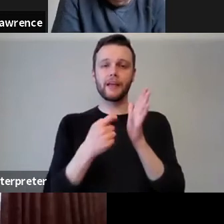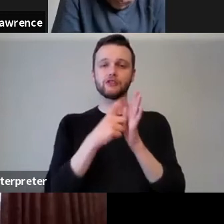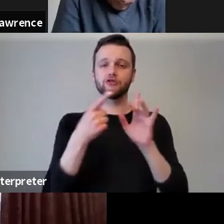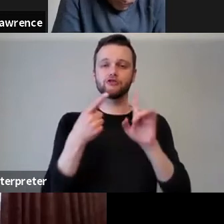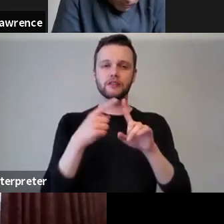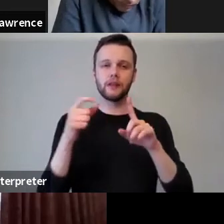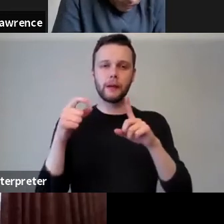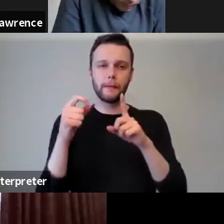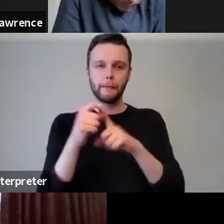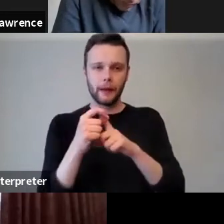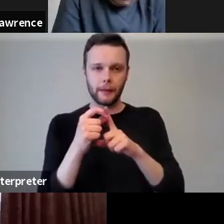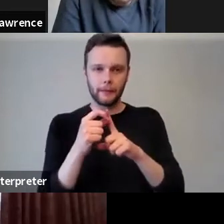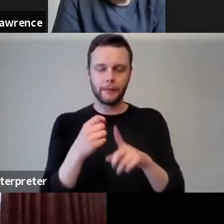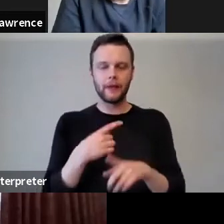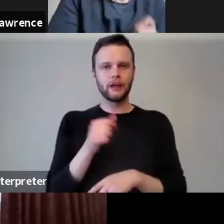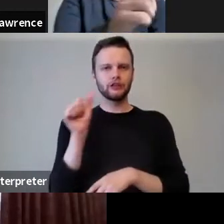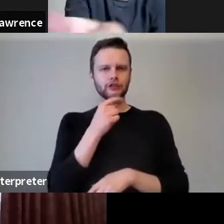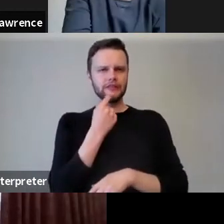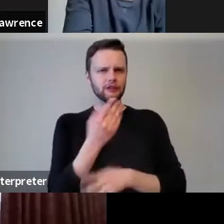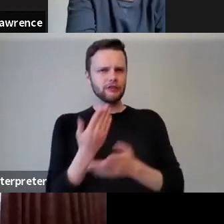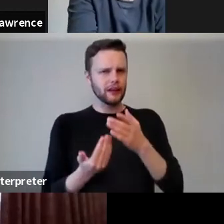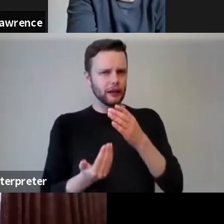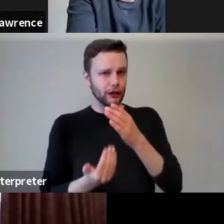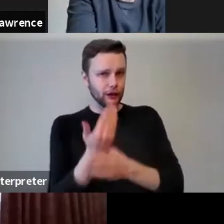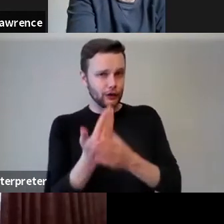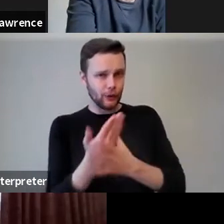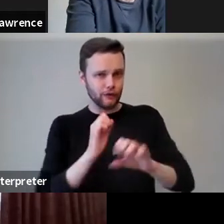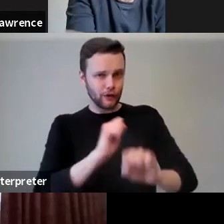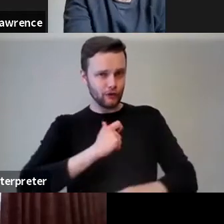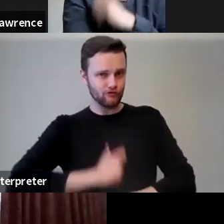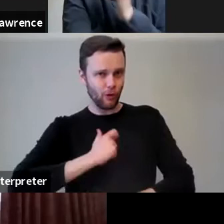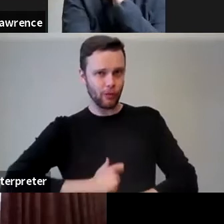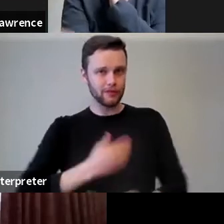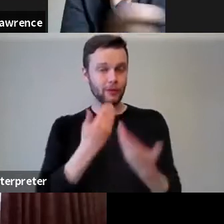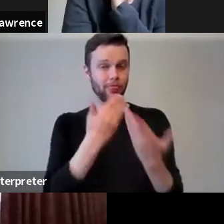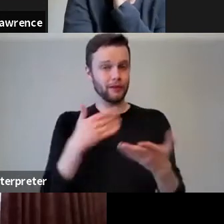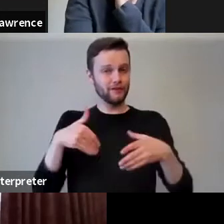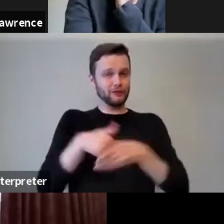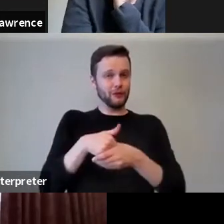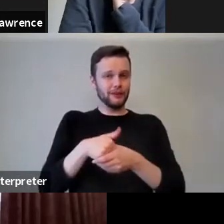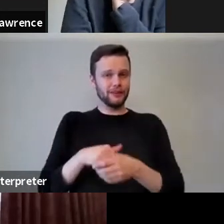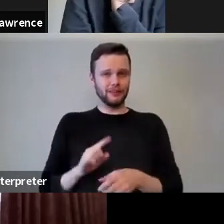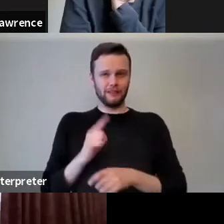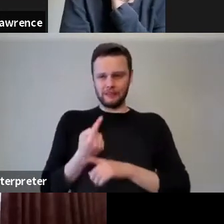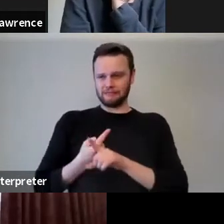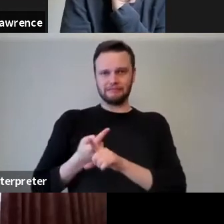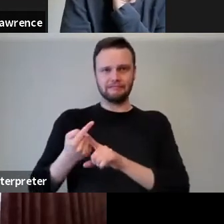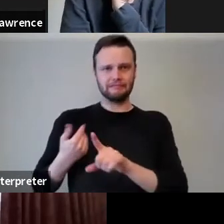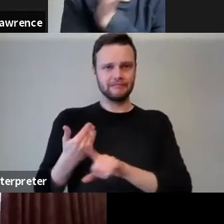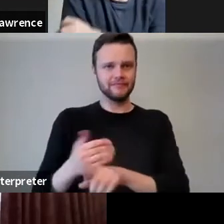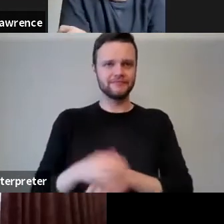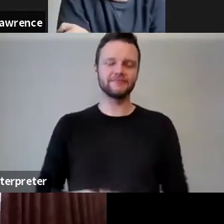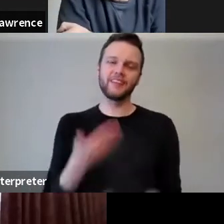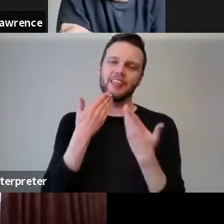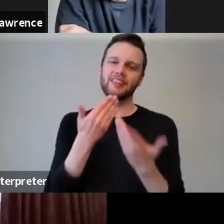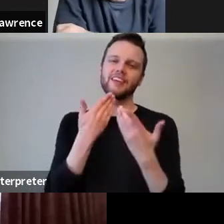should say you're very new into your new role at King's College London and thank you so much for joining us in your first few weeks. Thank you,